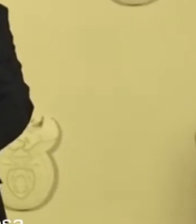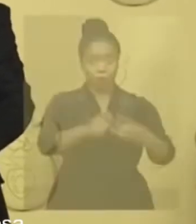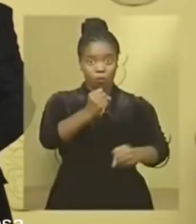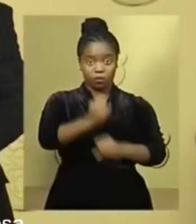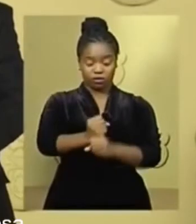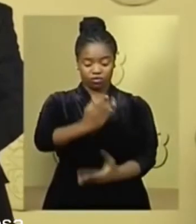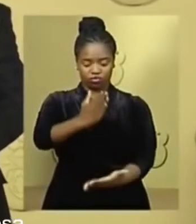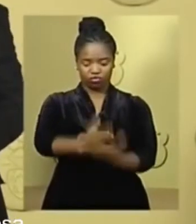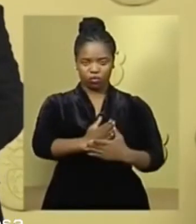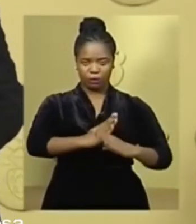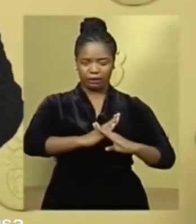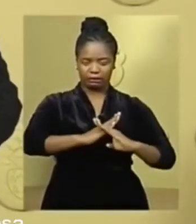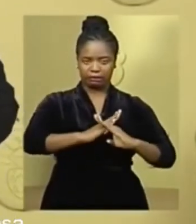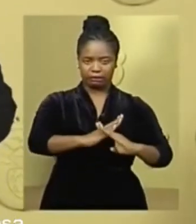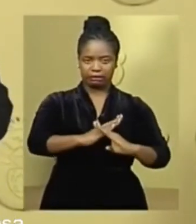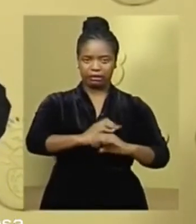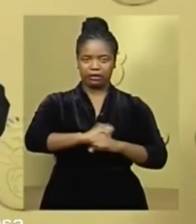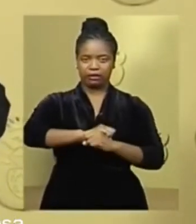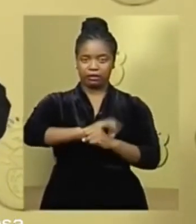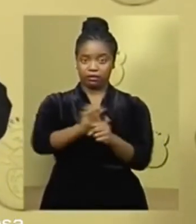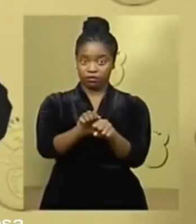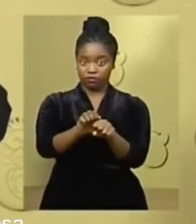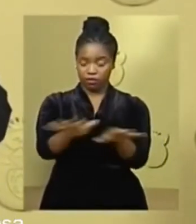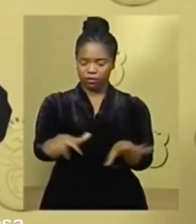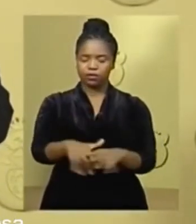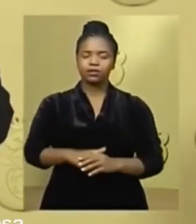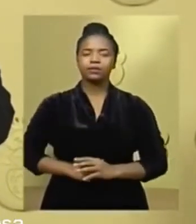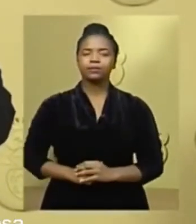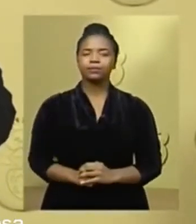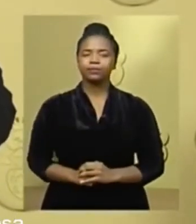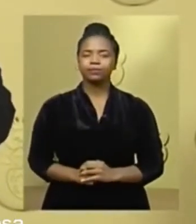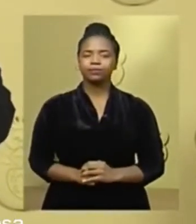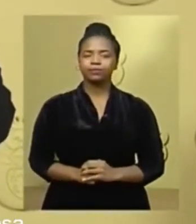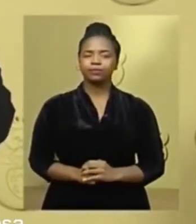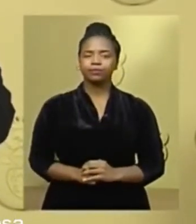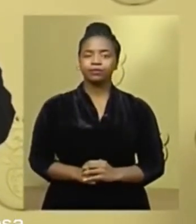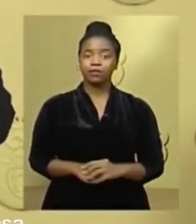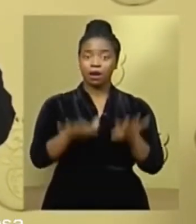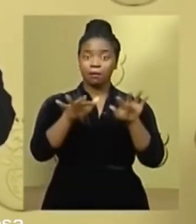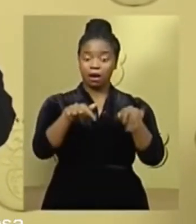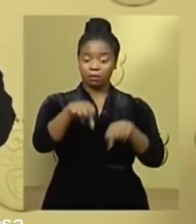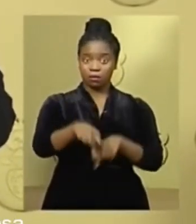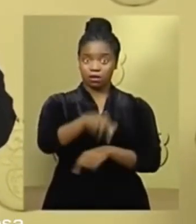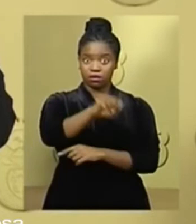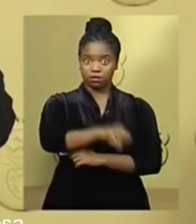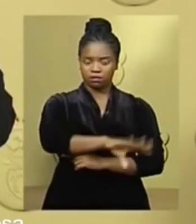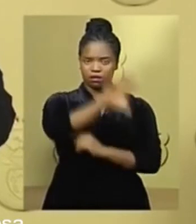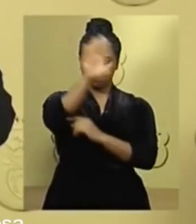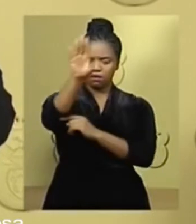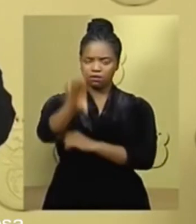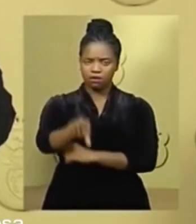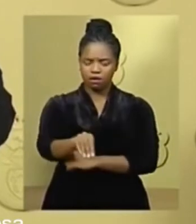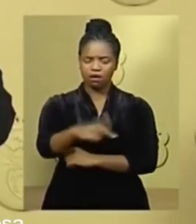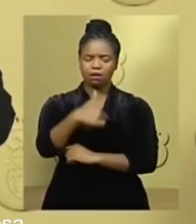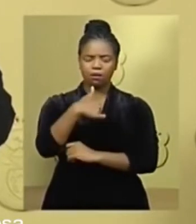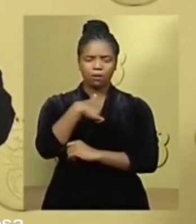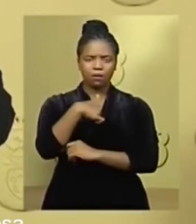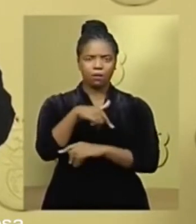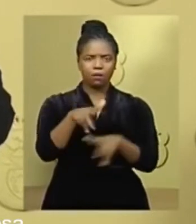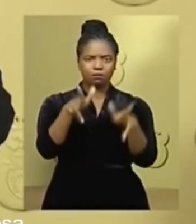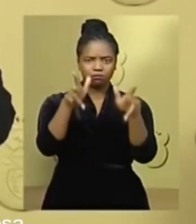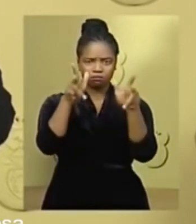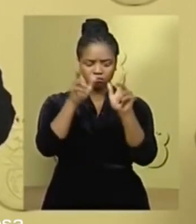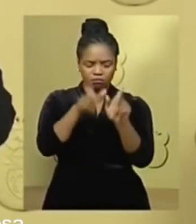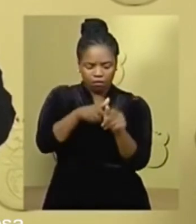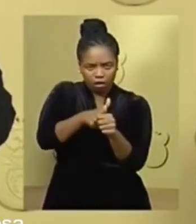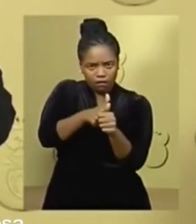public health emergency. The response of South African people to this crisis has